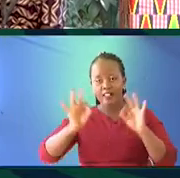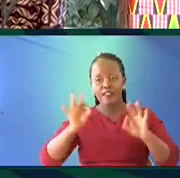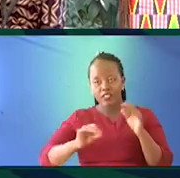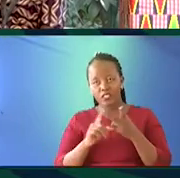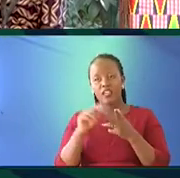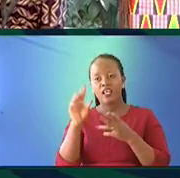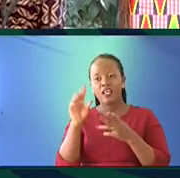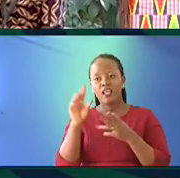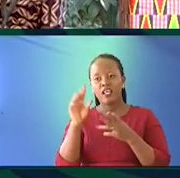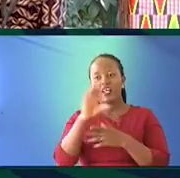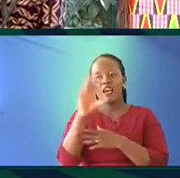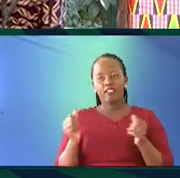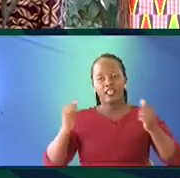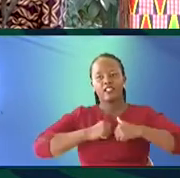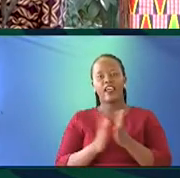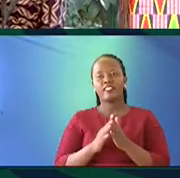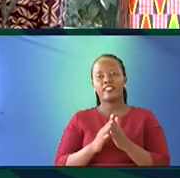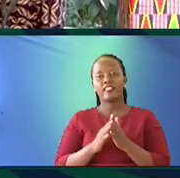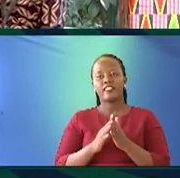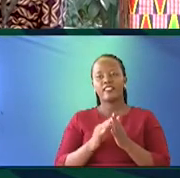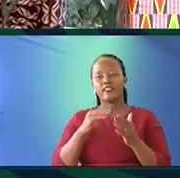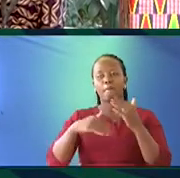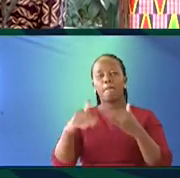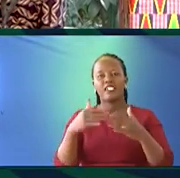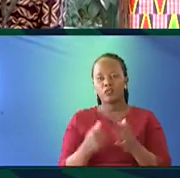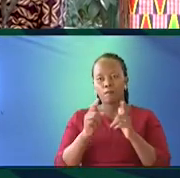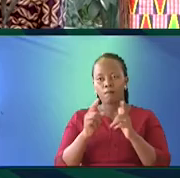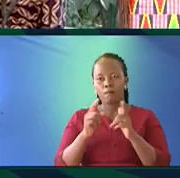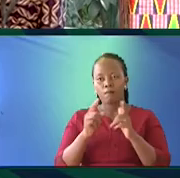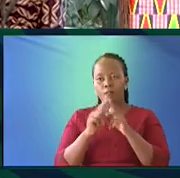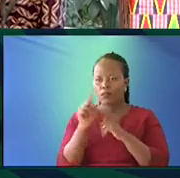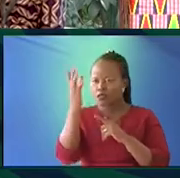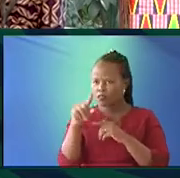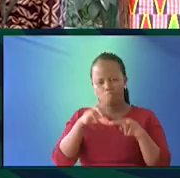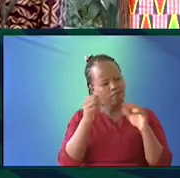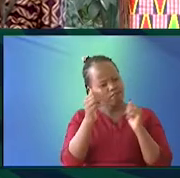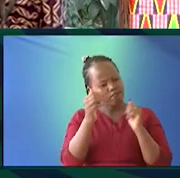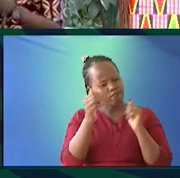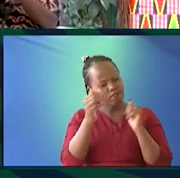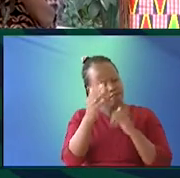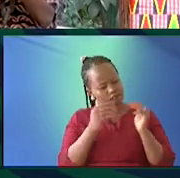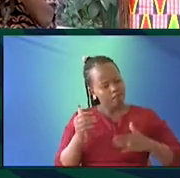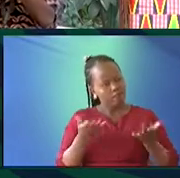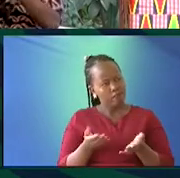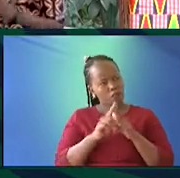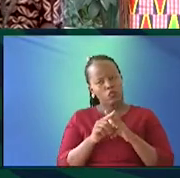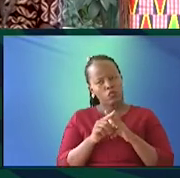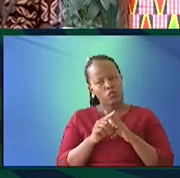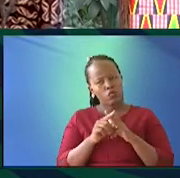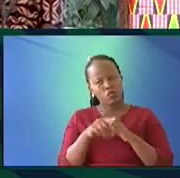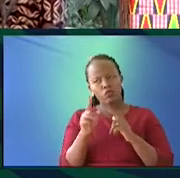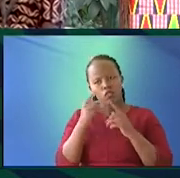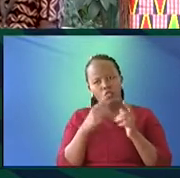African dress practice, and African textiles. Okay. This is why he's sitting close to me. Okay. So, we're going to give them a chance,